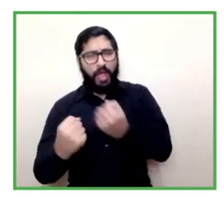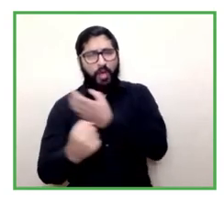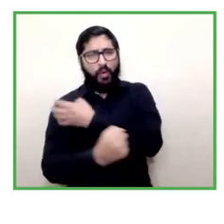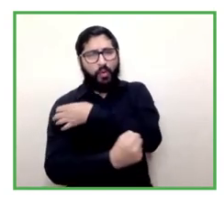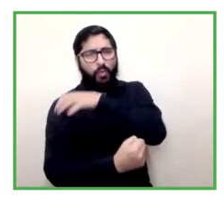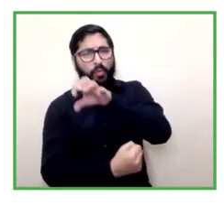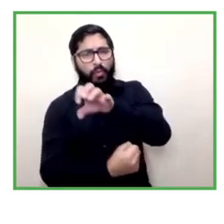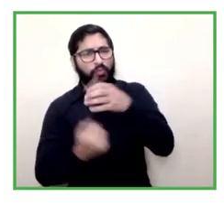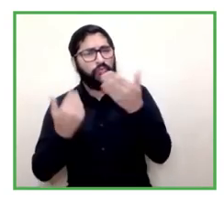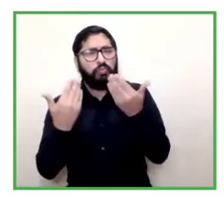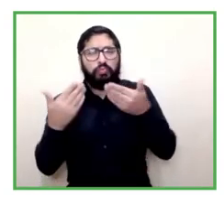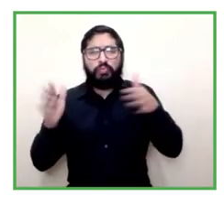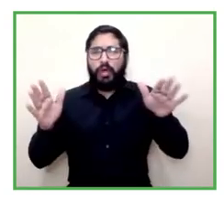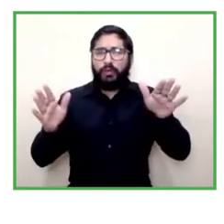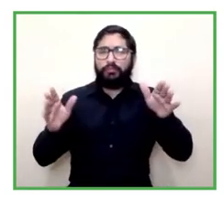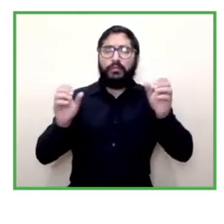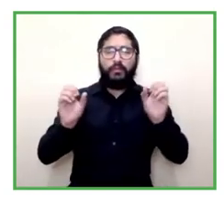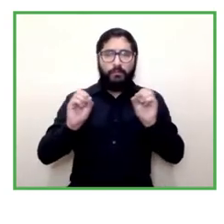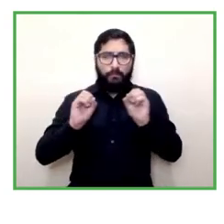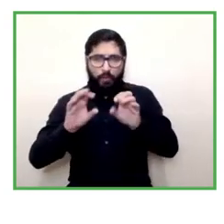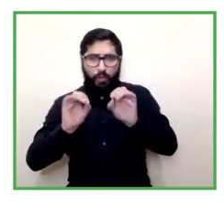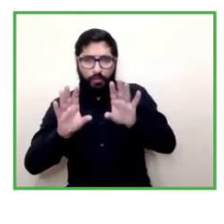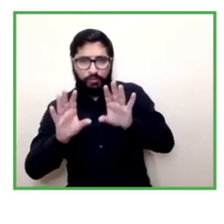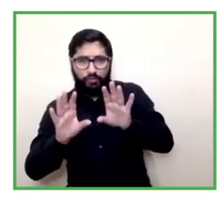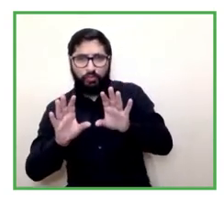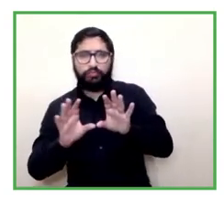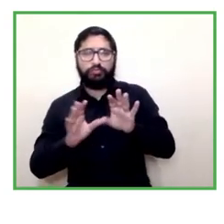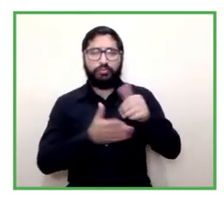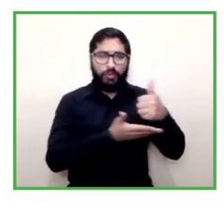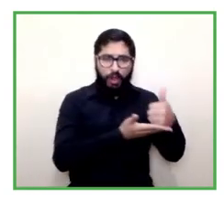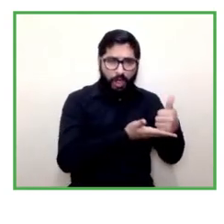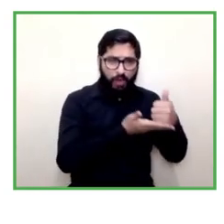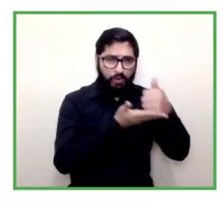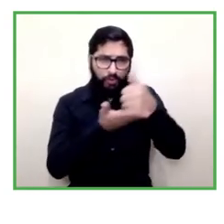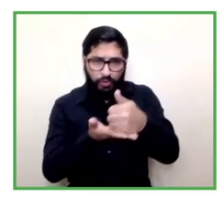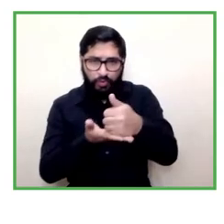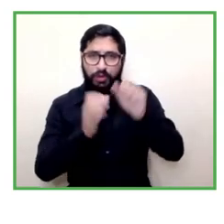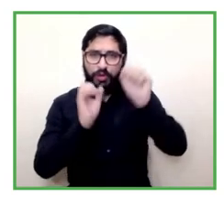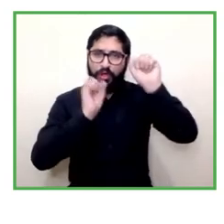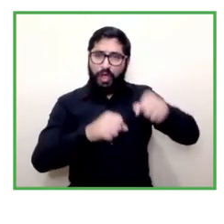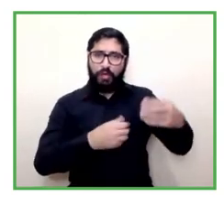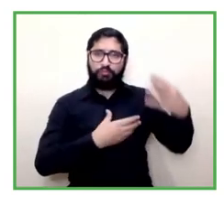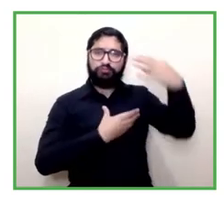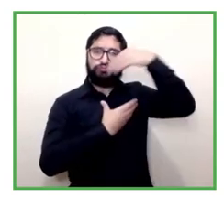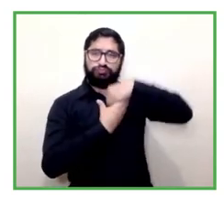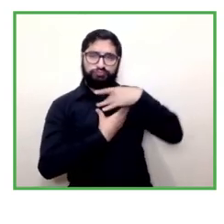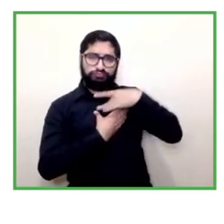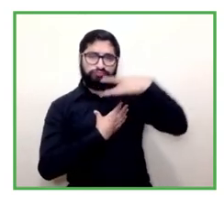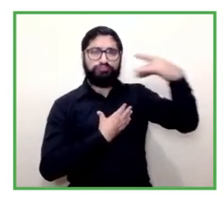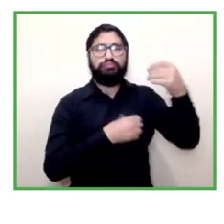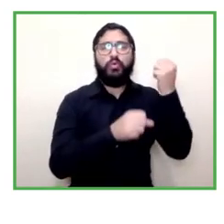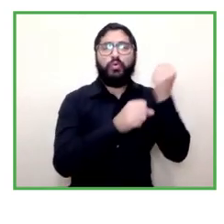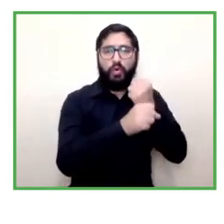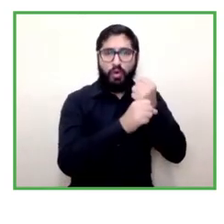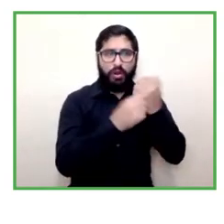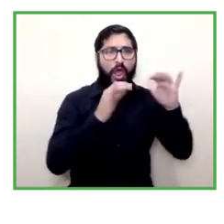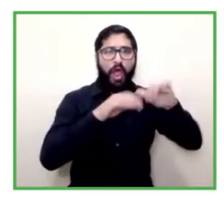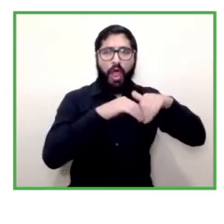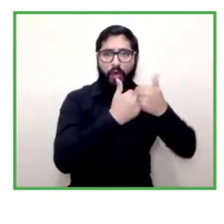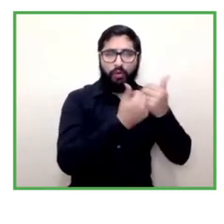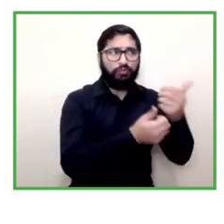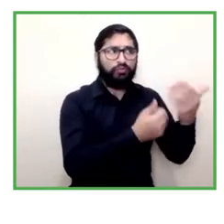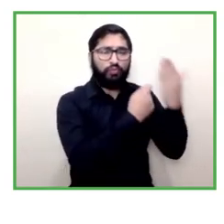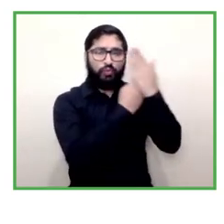a way out in labor aiming to dignified work with social protection